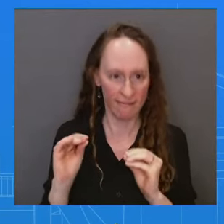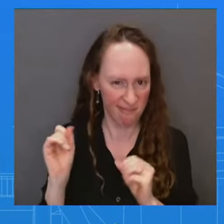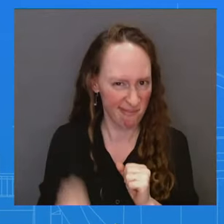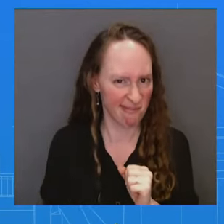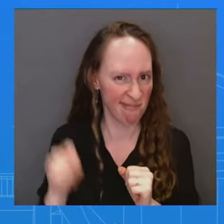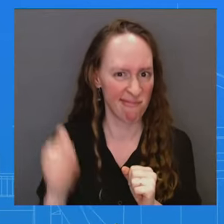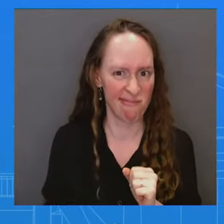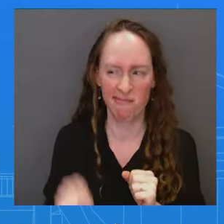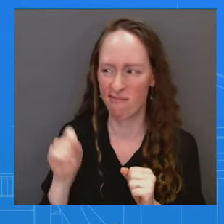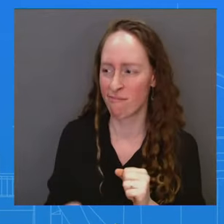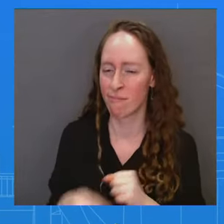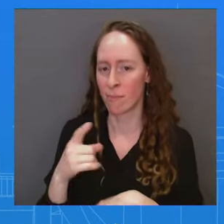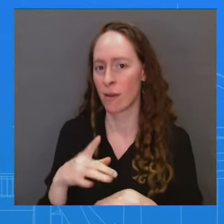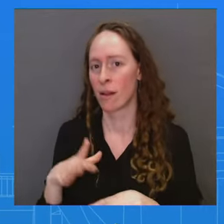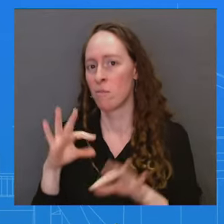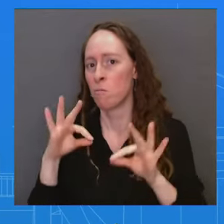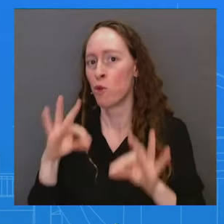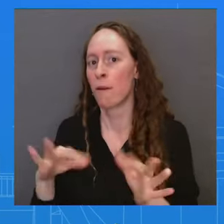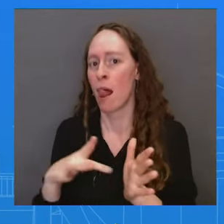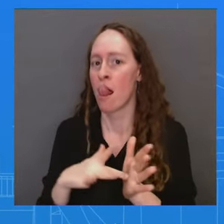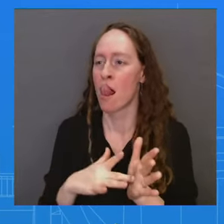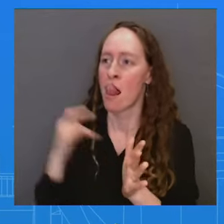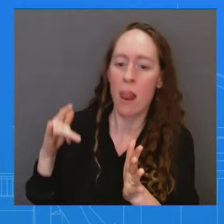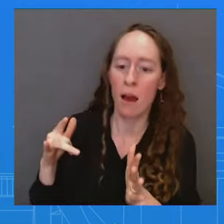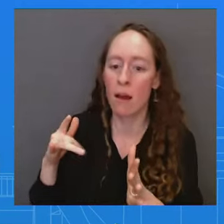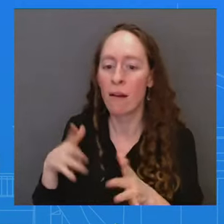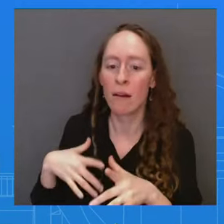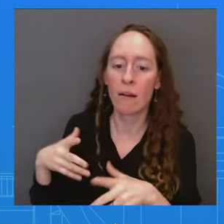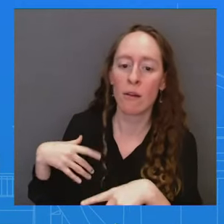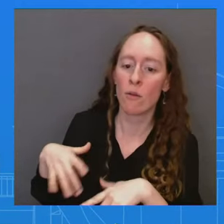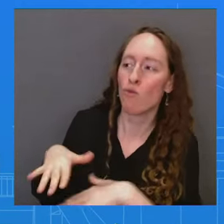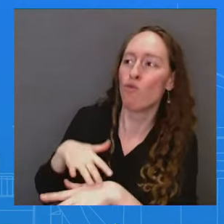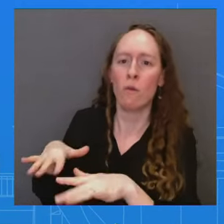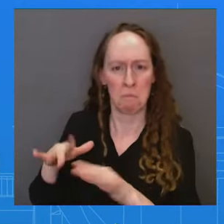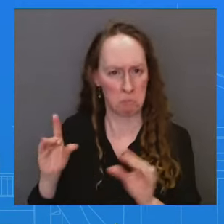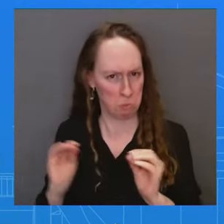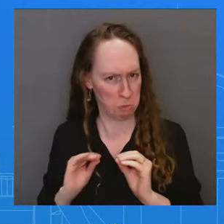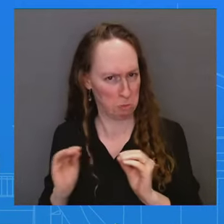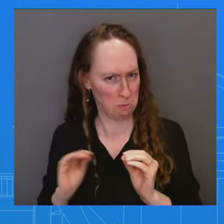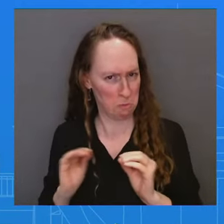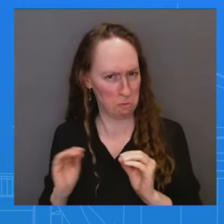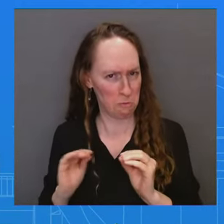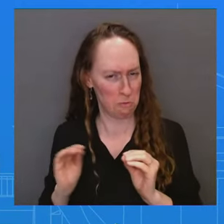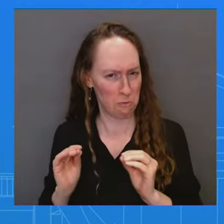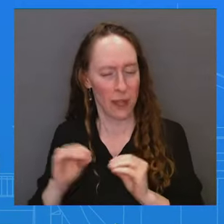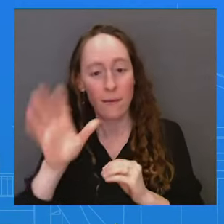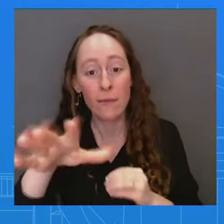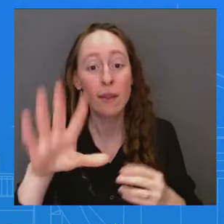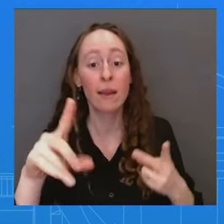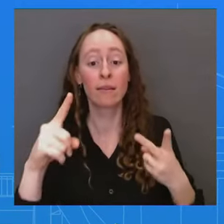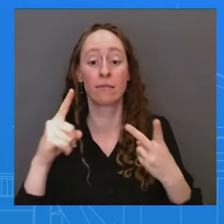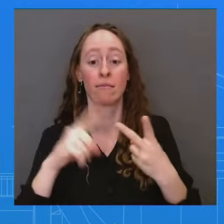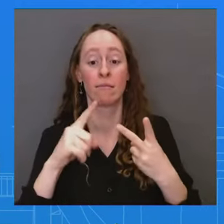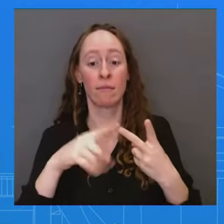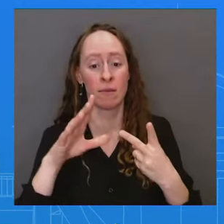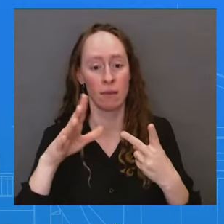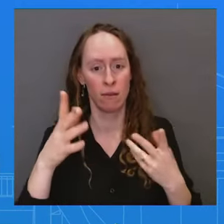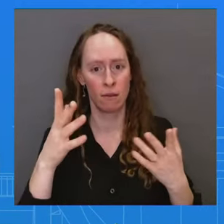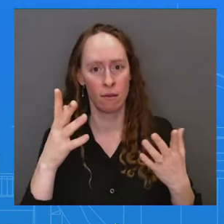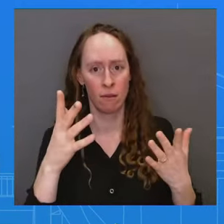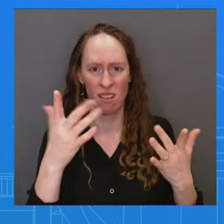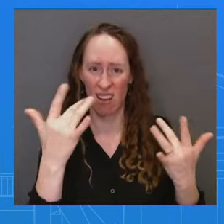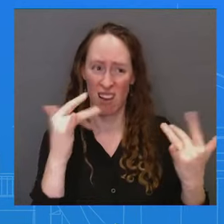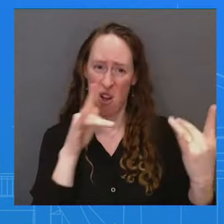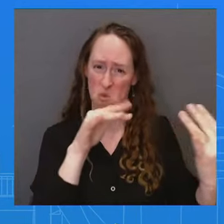going on to Ukraine. And two, that it is a wartime environment, and there are real limits to our ability to count